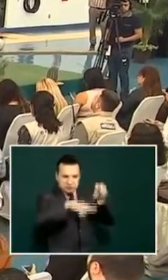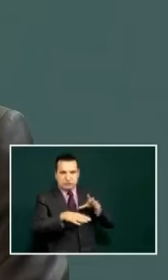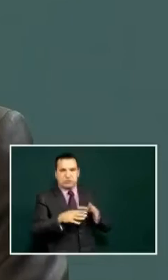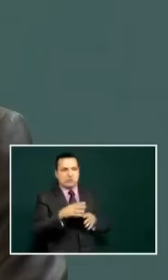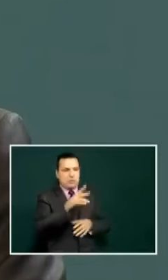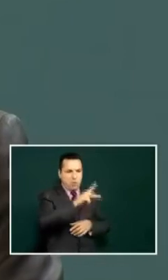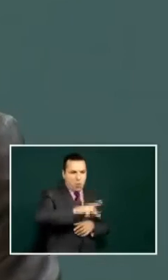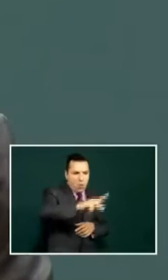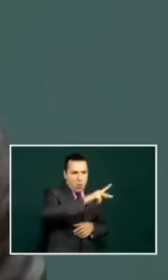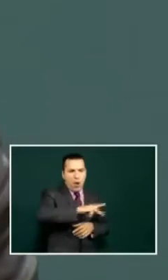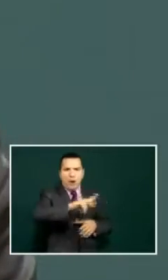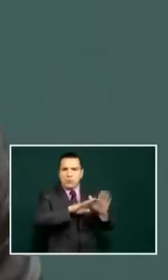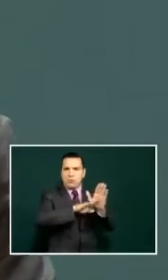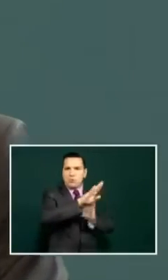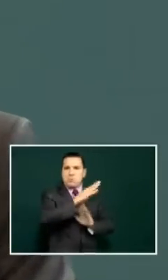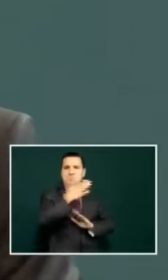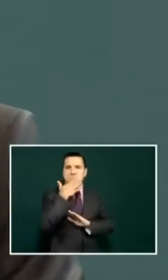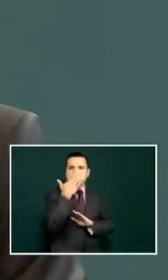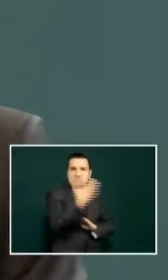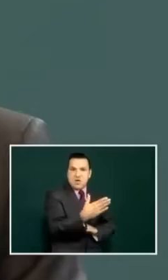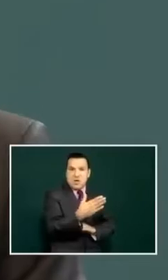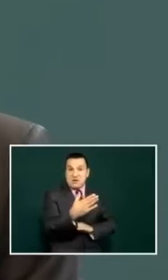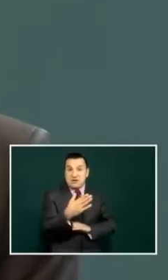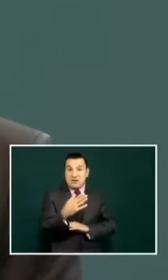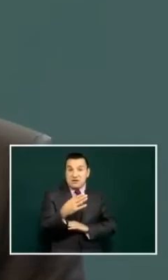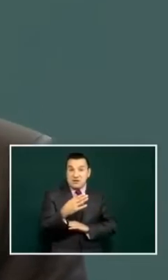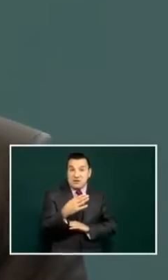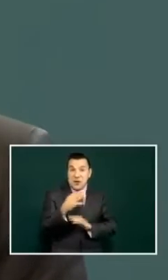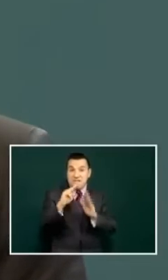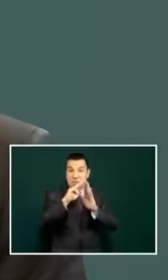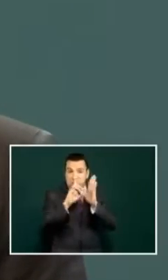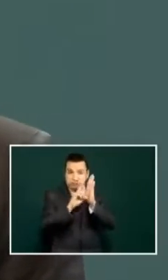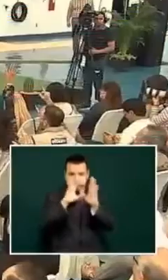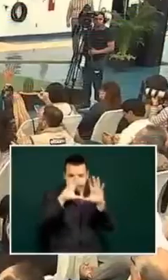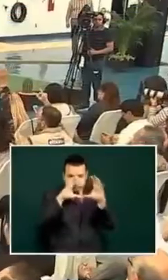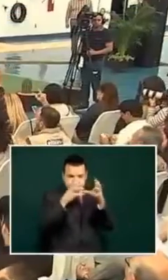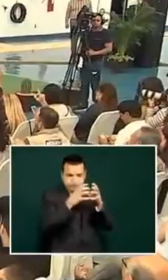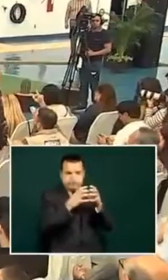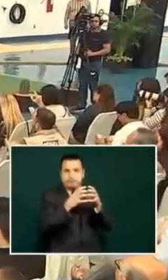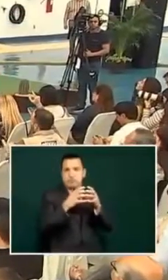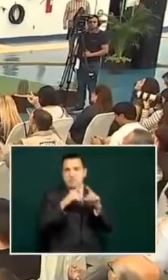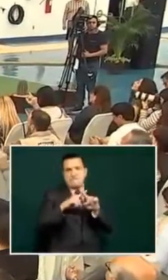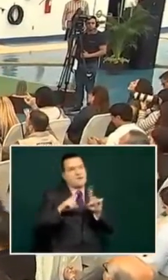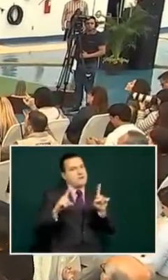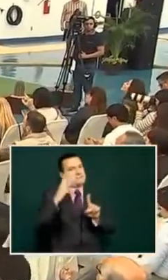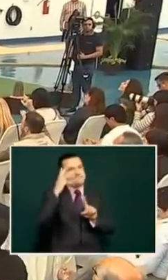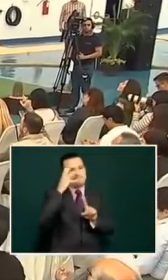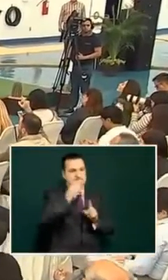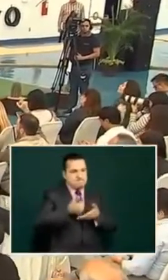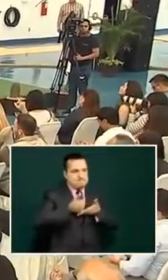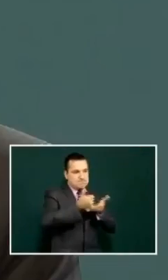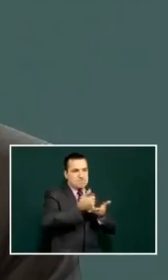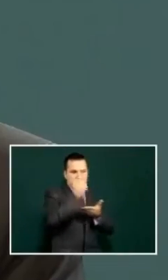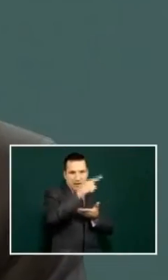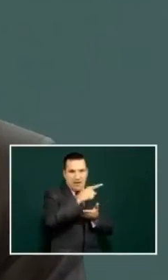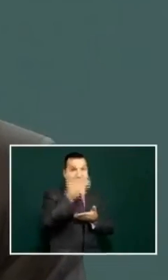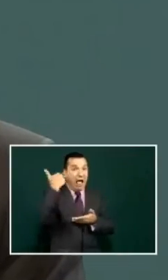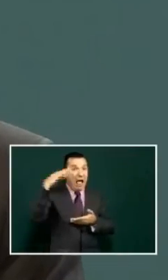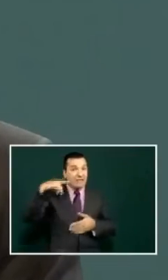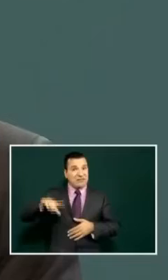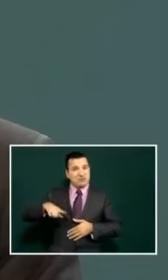well-being in our own people it's a different model and the previous